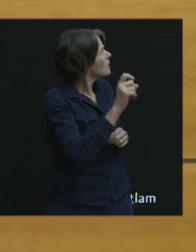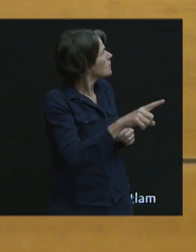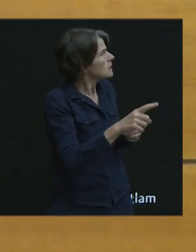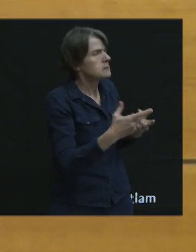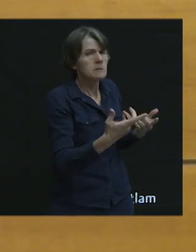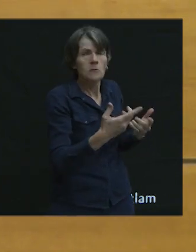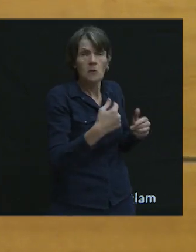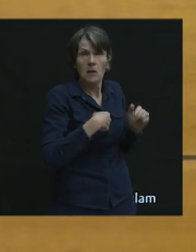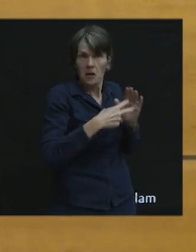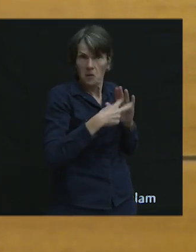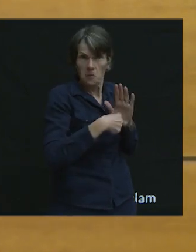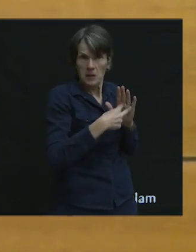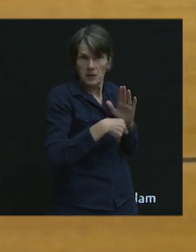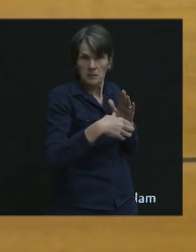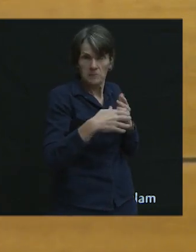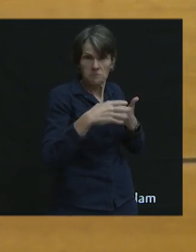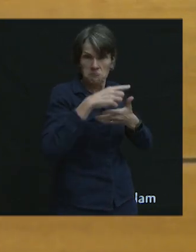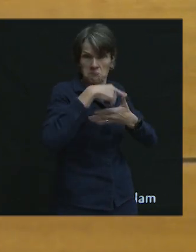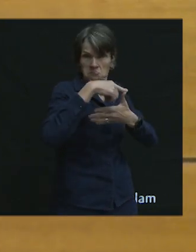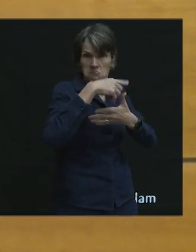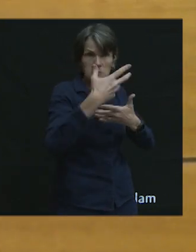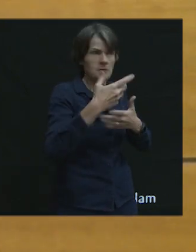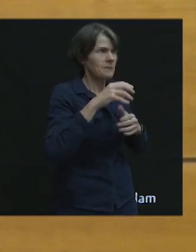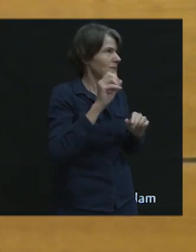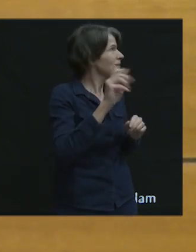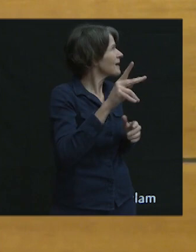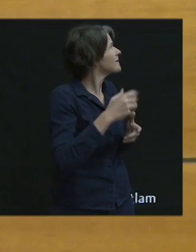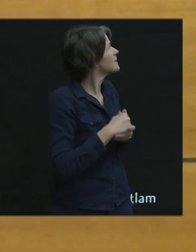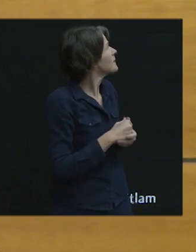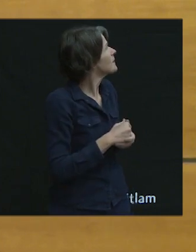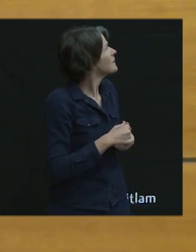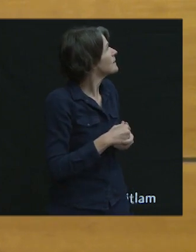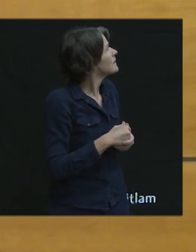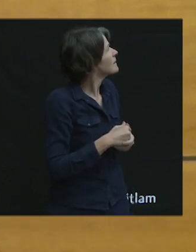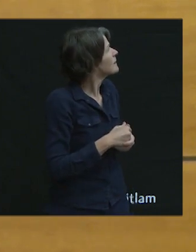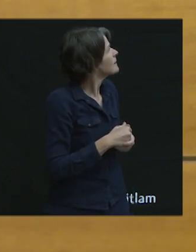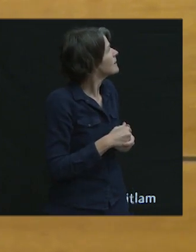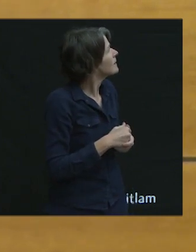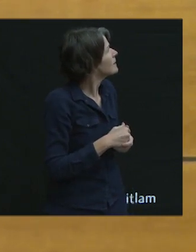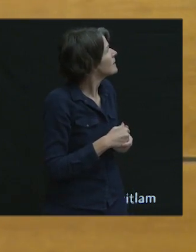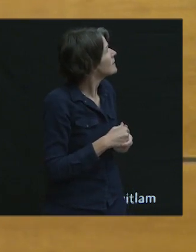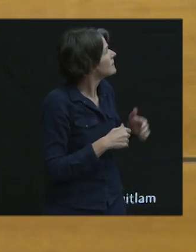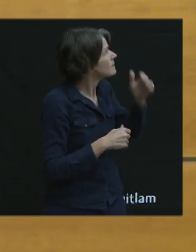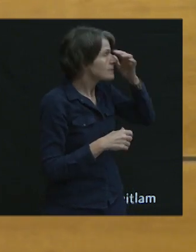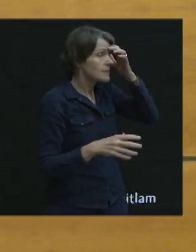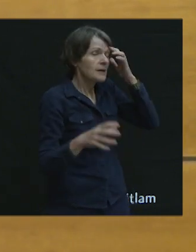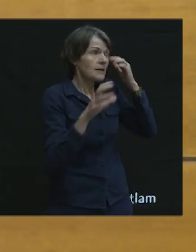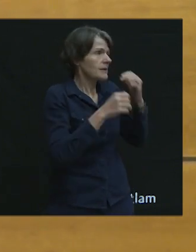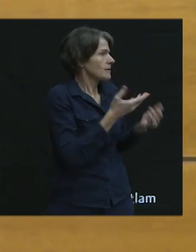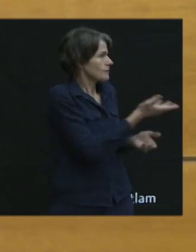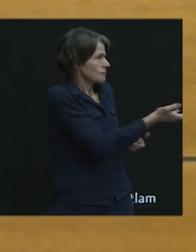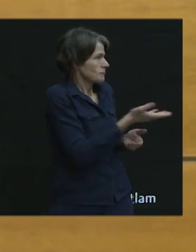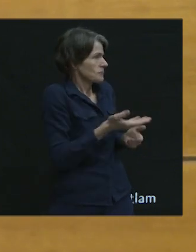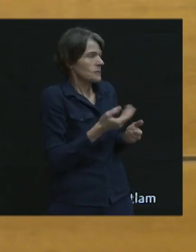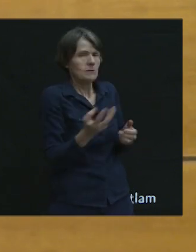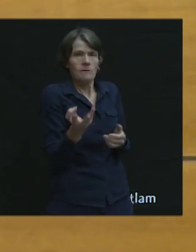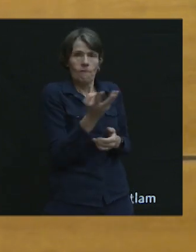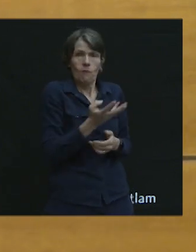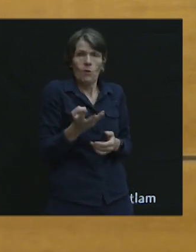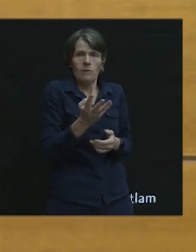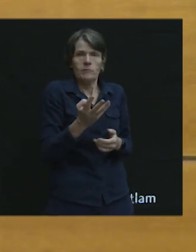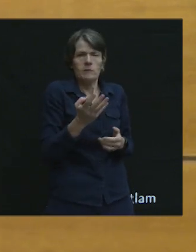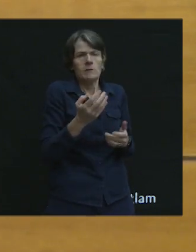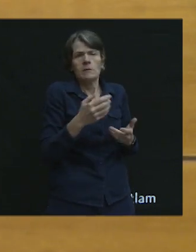or should I just read the one from the top? Perfect. Okay. So, here we go. And I guess, panellists, the questions